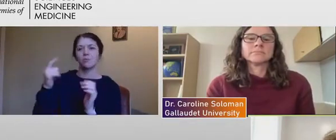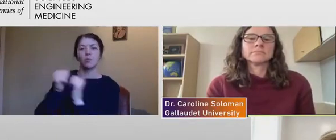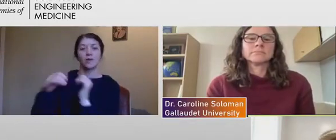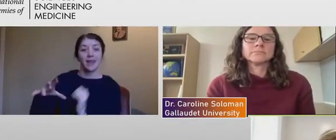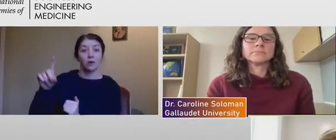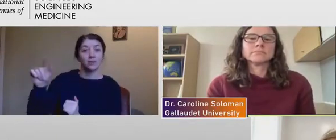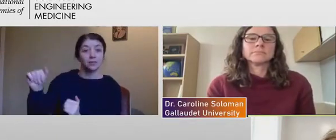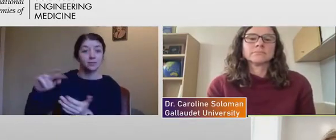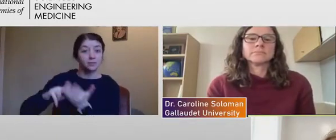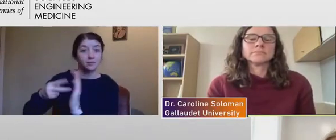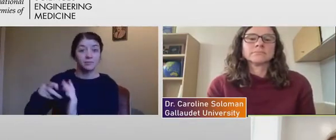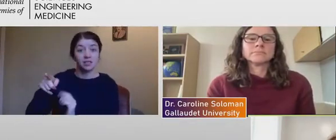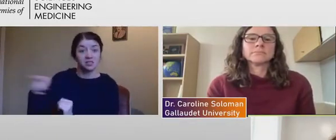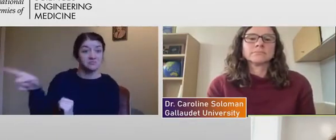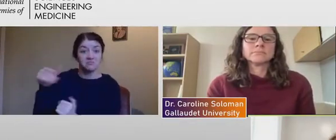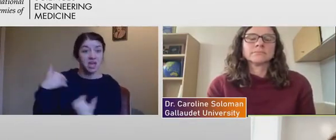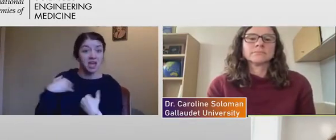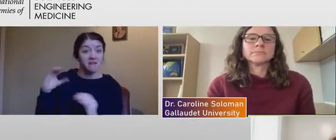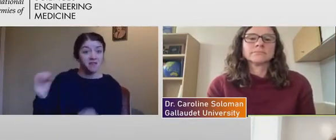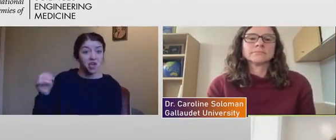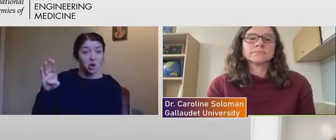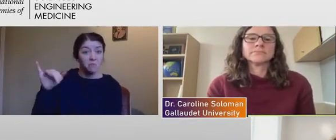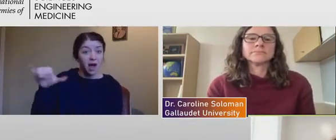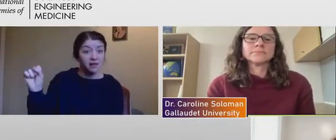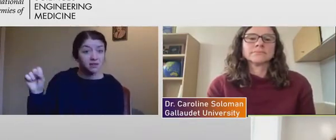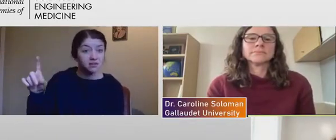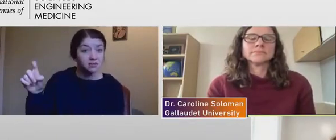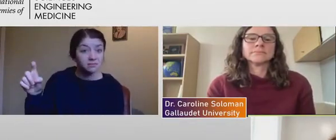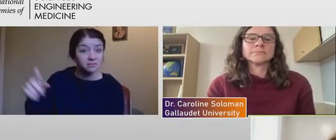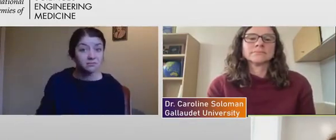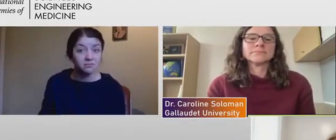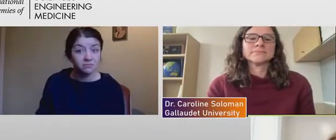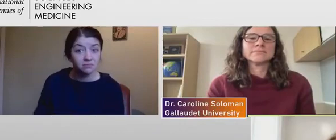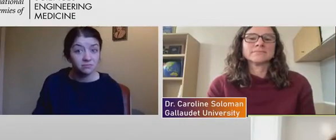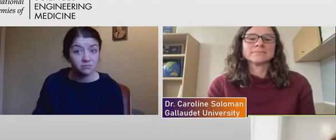No, that's wrong. Think about applying that to another group.